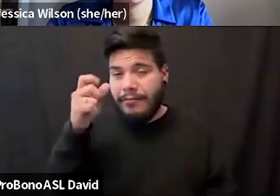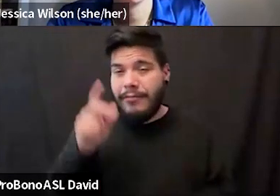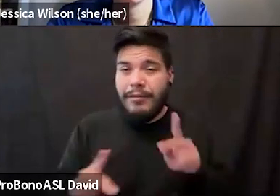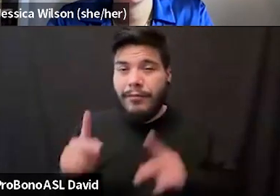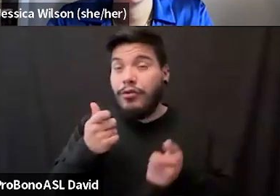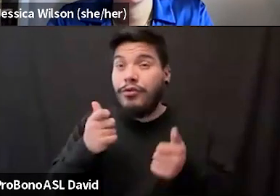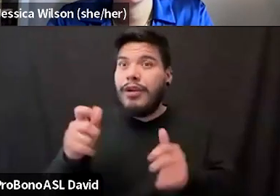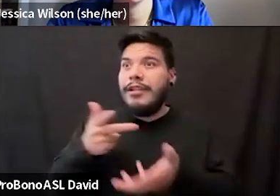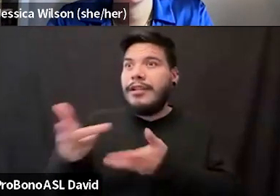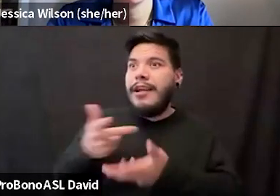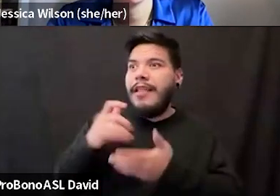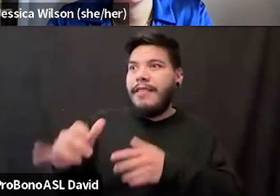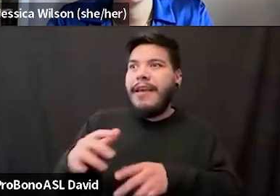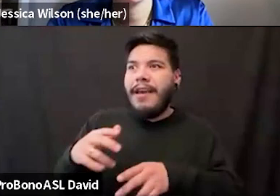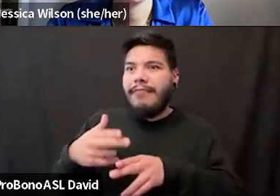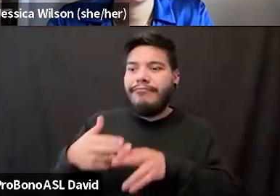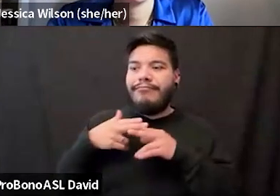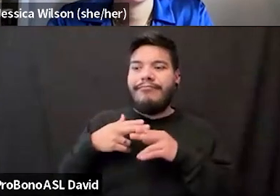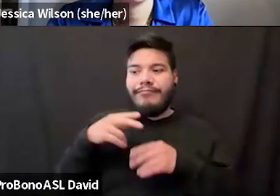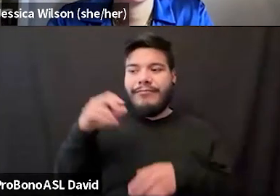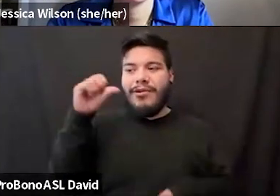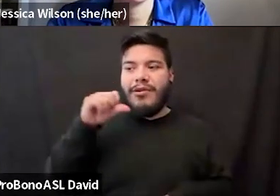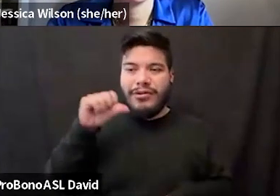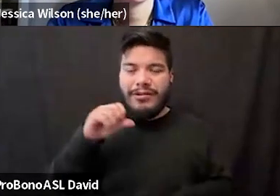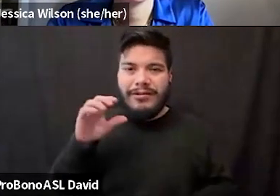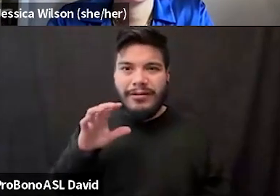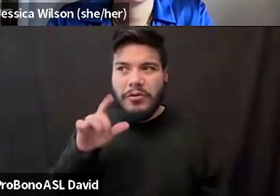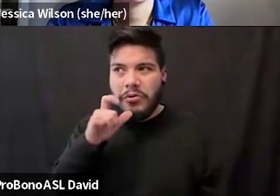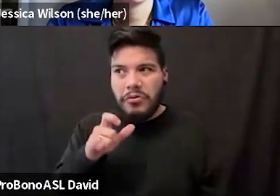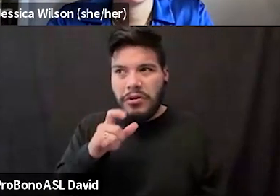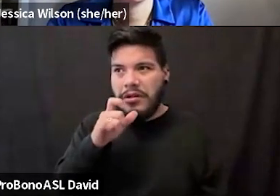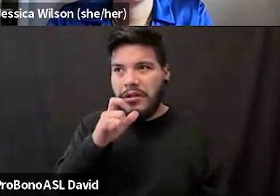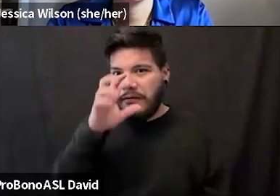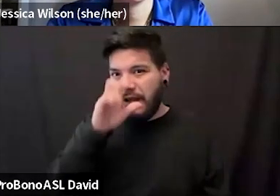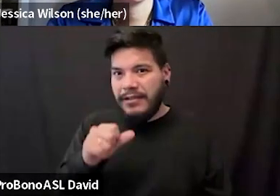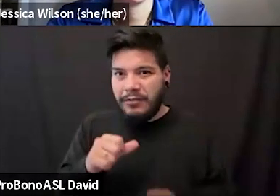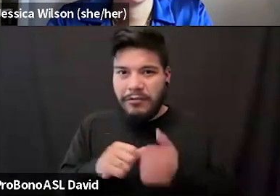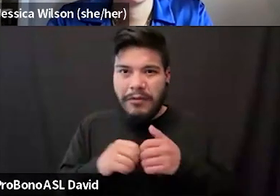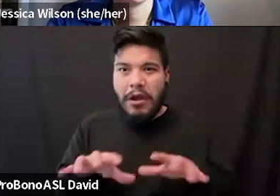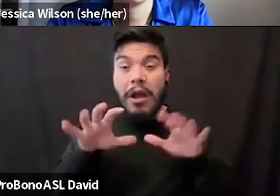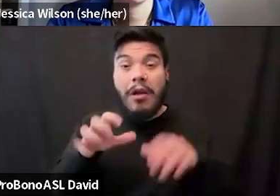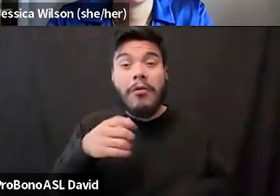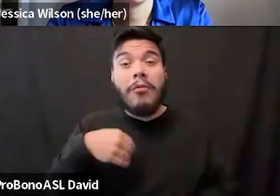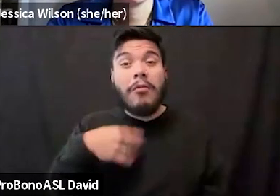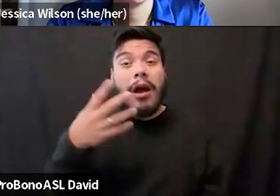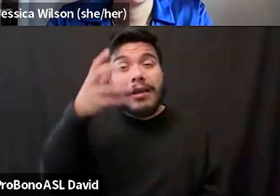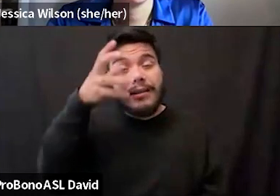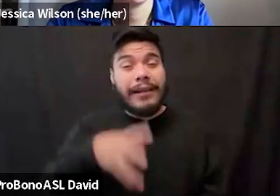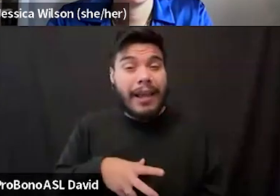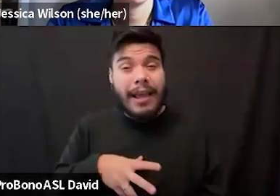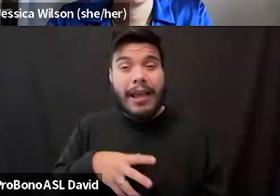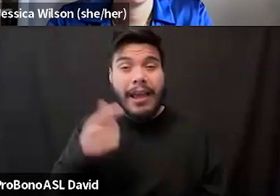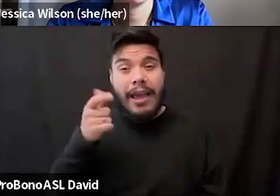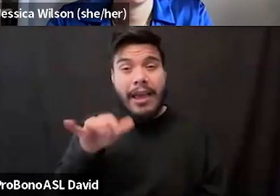in that ontification with me, um, or are fascinated with my butt. And I've had white gay men like come up, touch